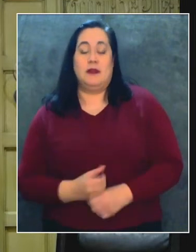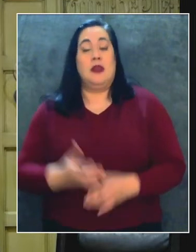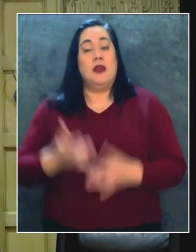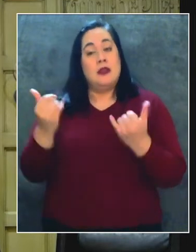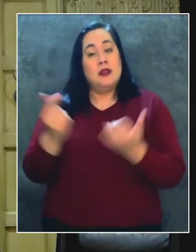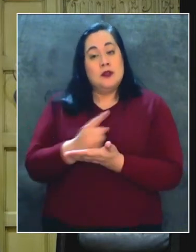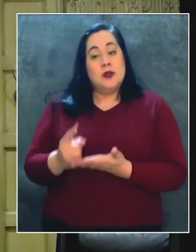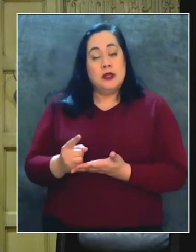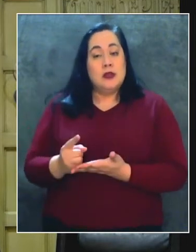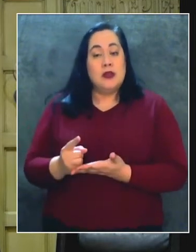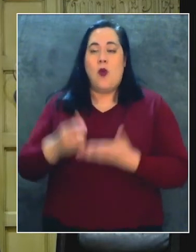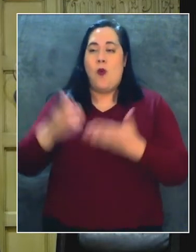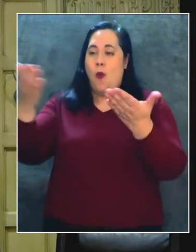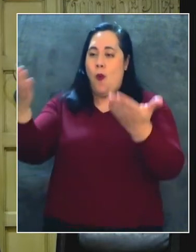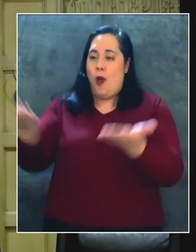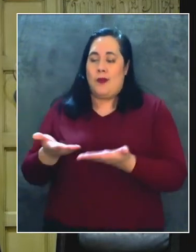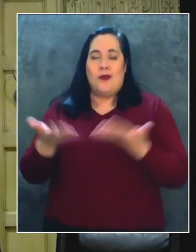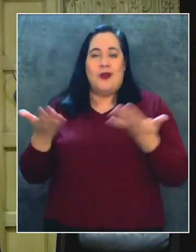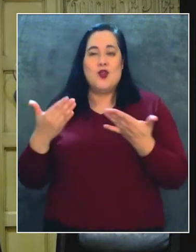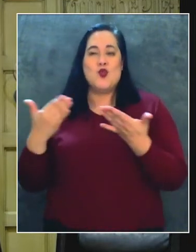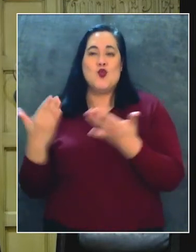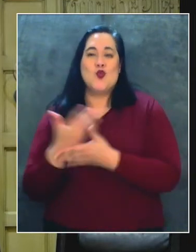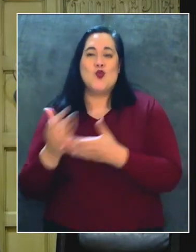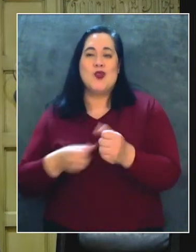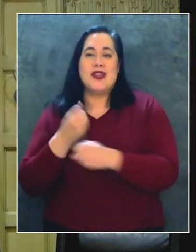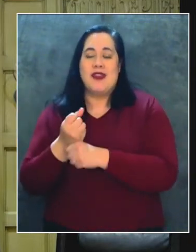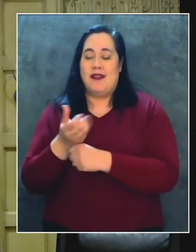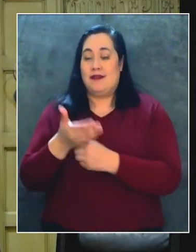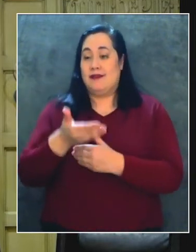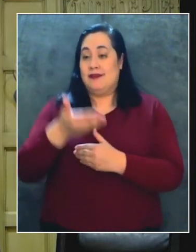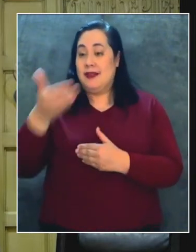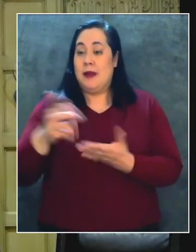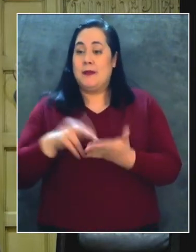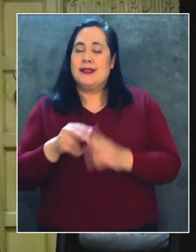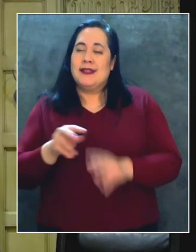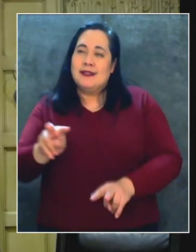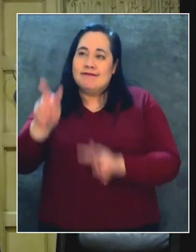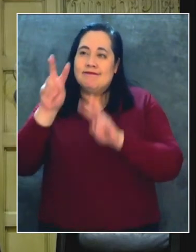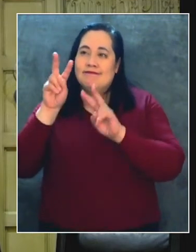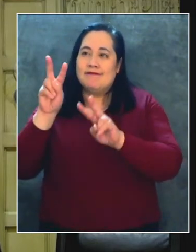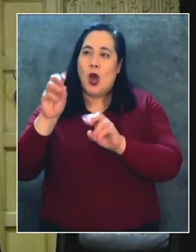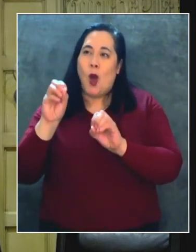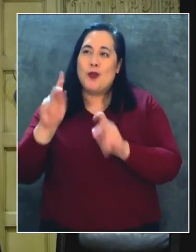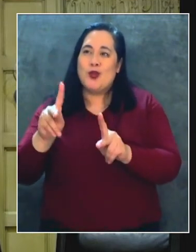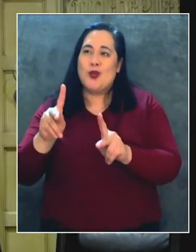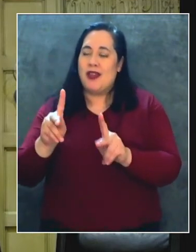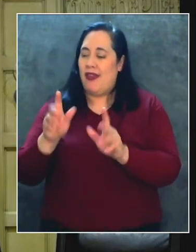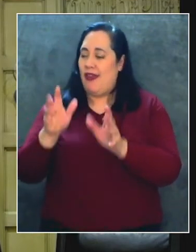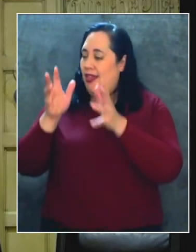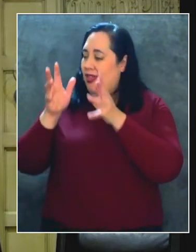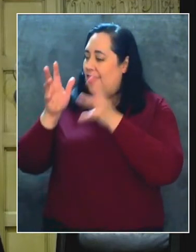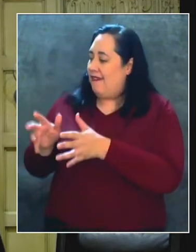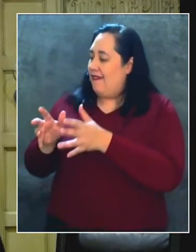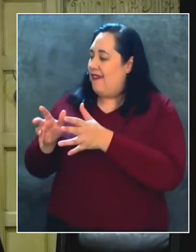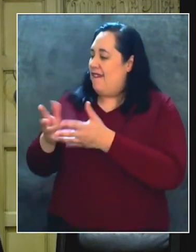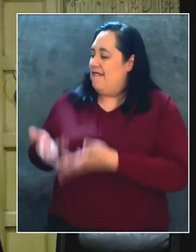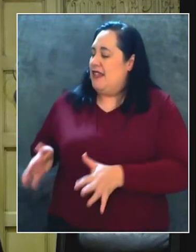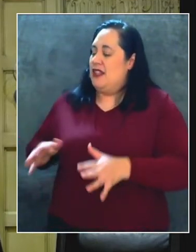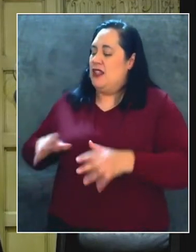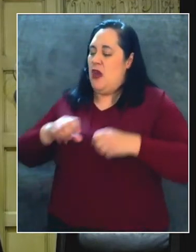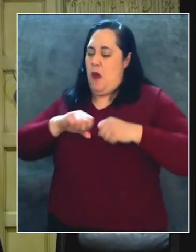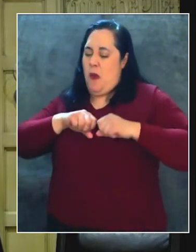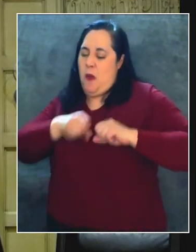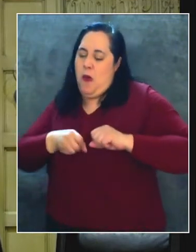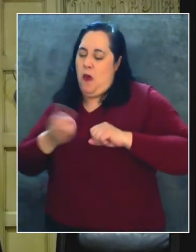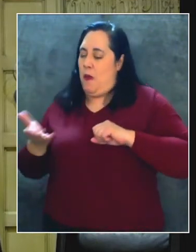you to new year. and the opportunity to leave the pain of the past and move forward